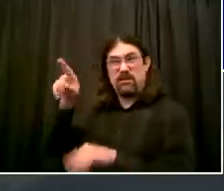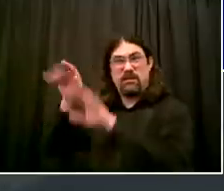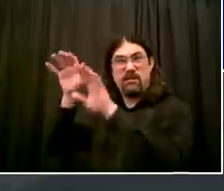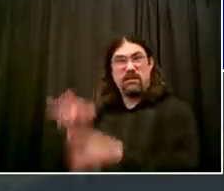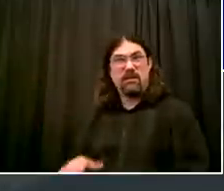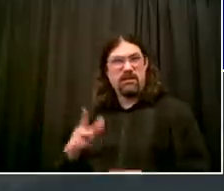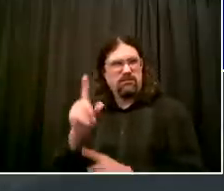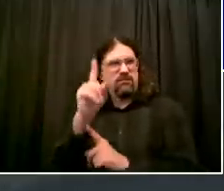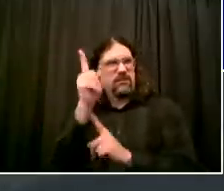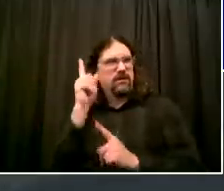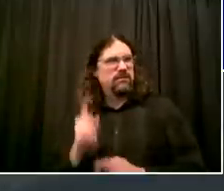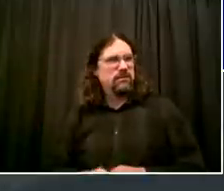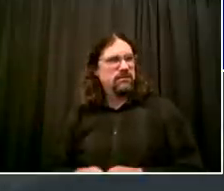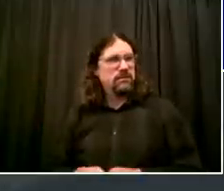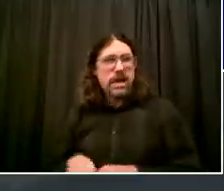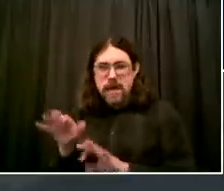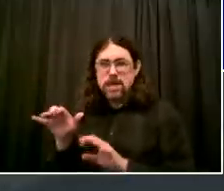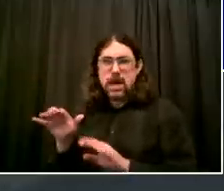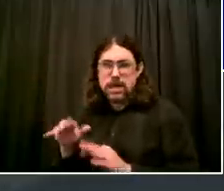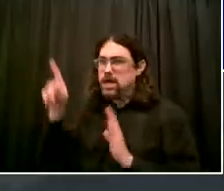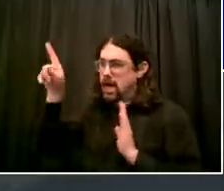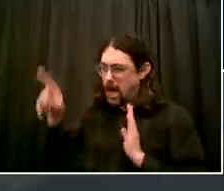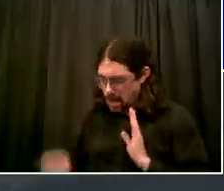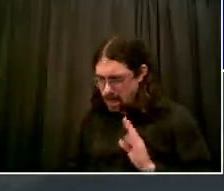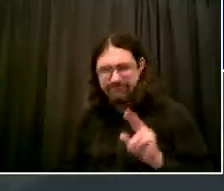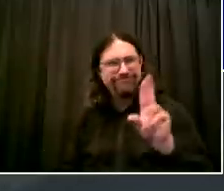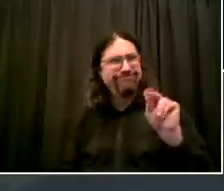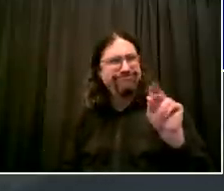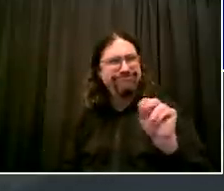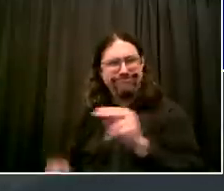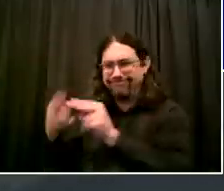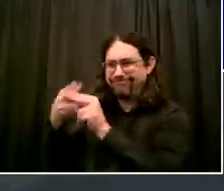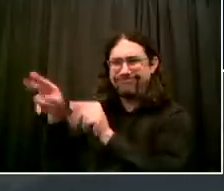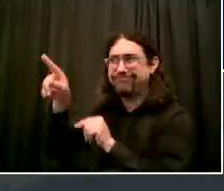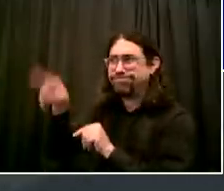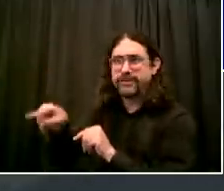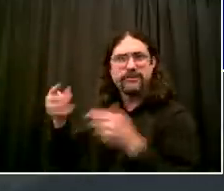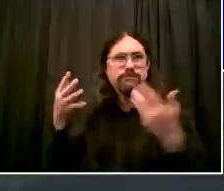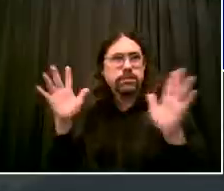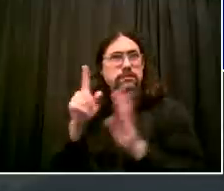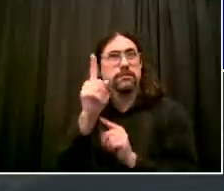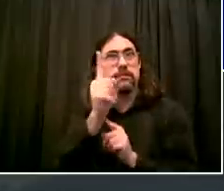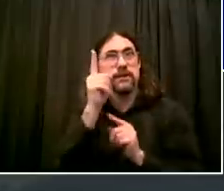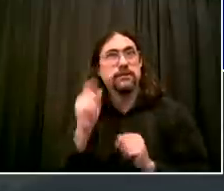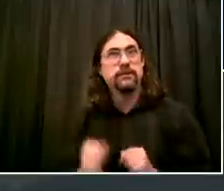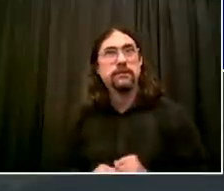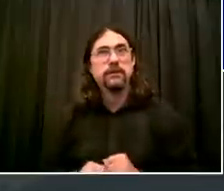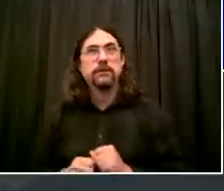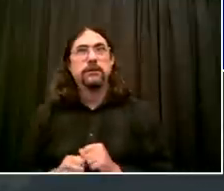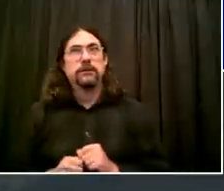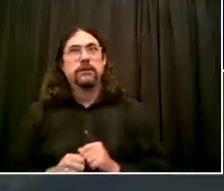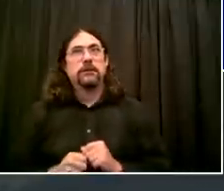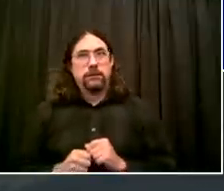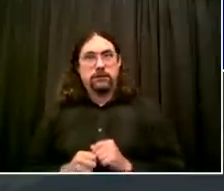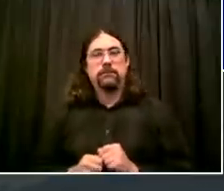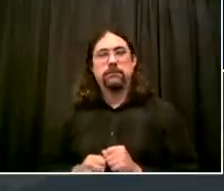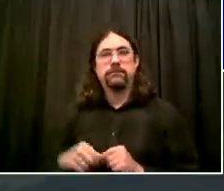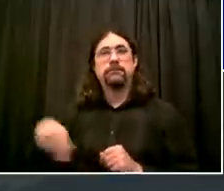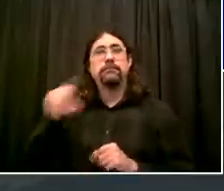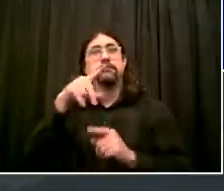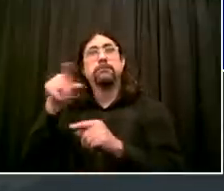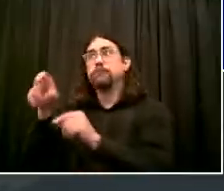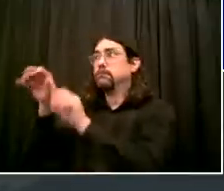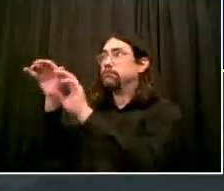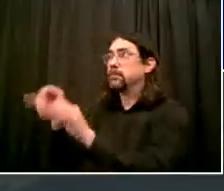luck. Go get them. Also, very importantly, restaurants will not need to do a separate application to the state liquor authority. And this is